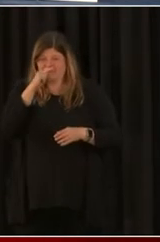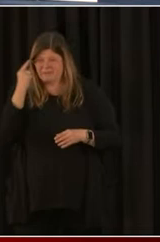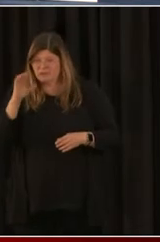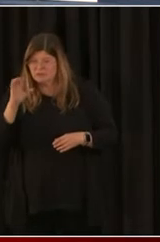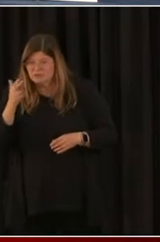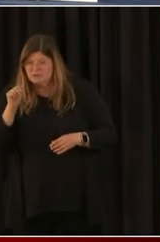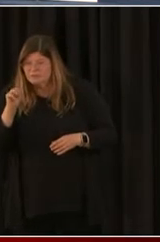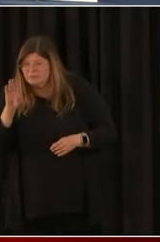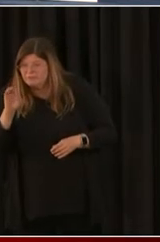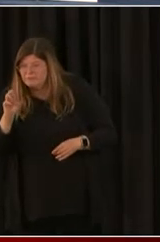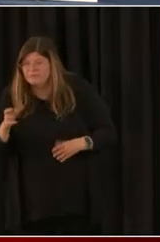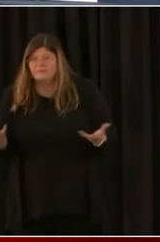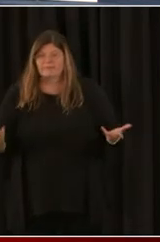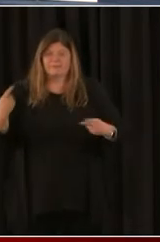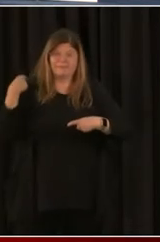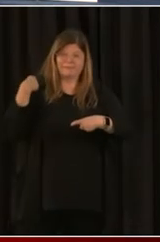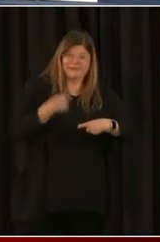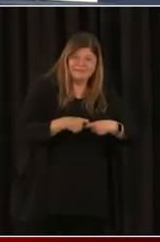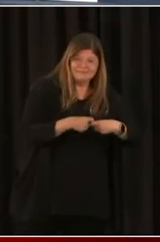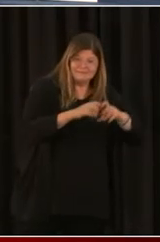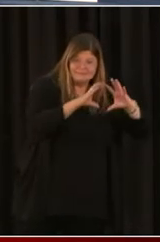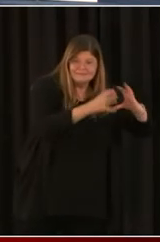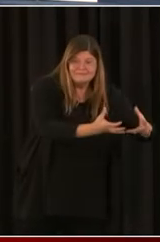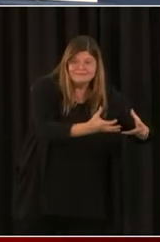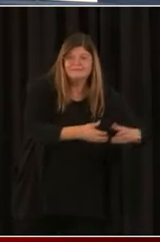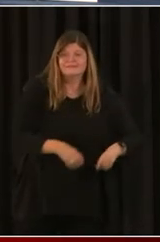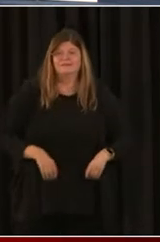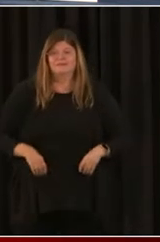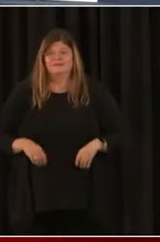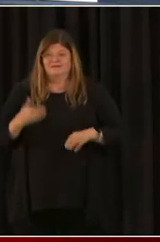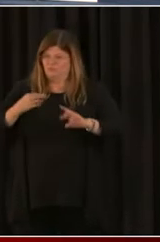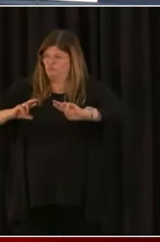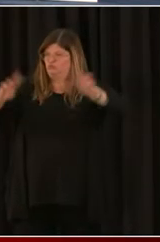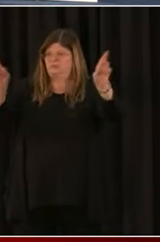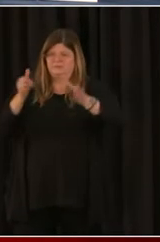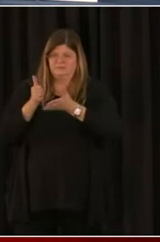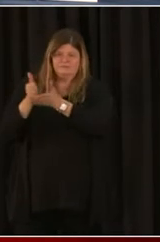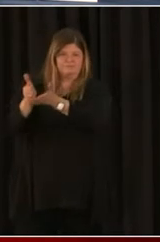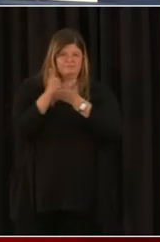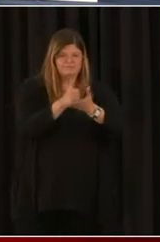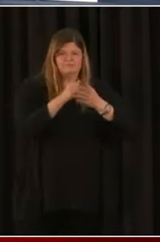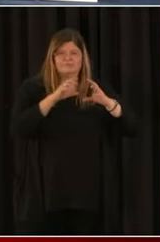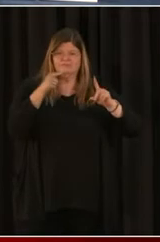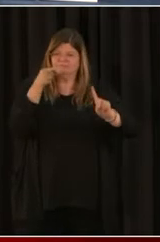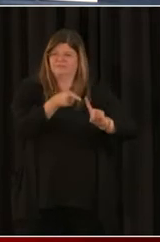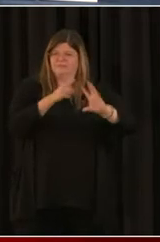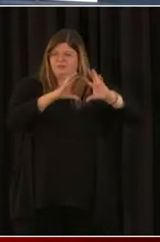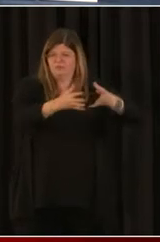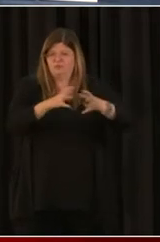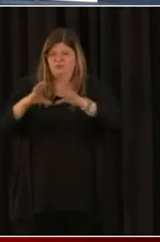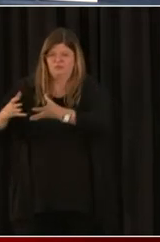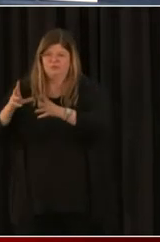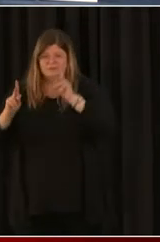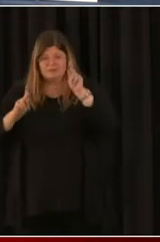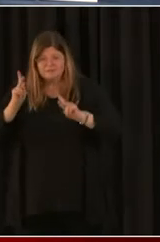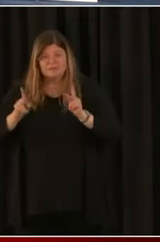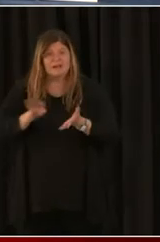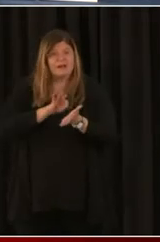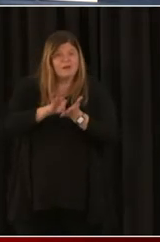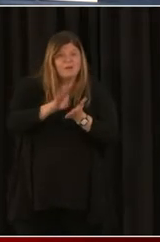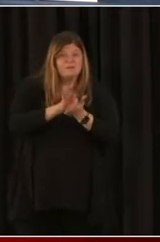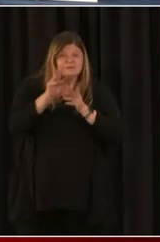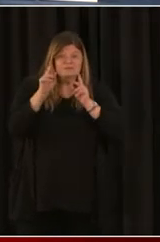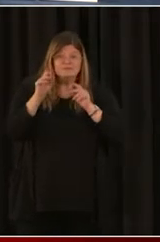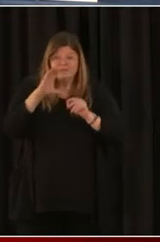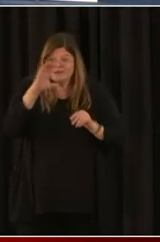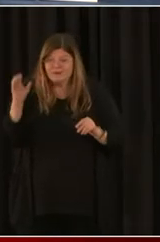to help. I was on the phone with the CBE today, CFO Services Group. They are an accounting company that has been providing